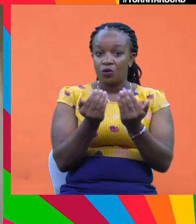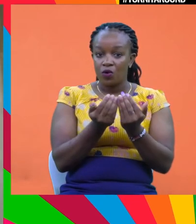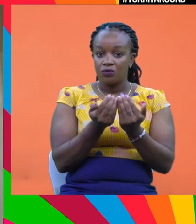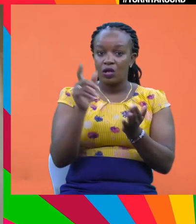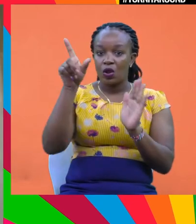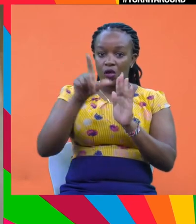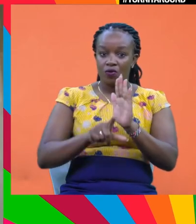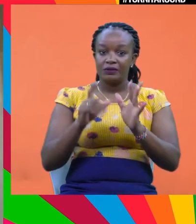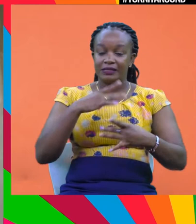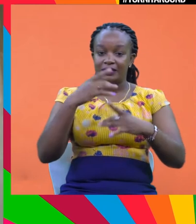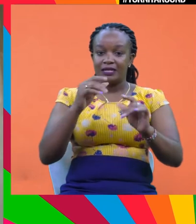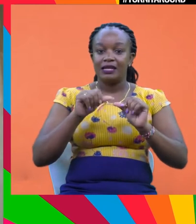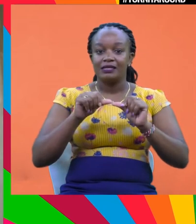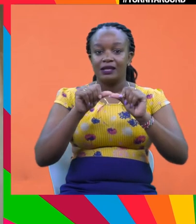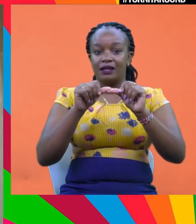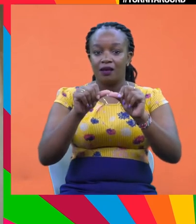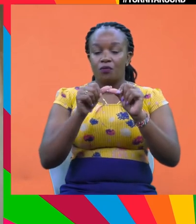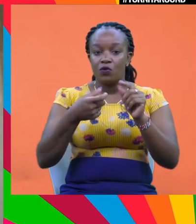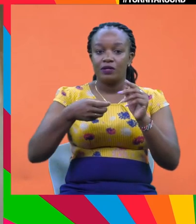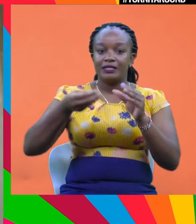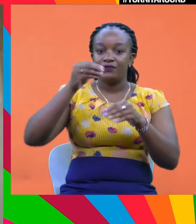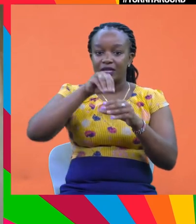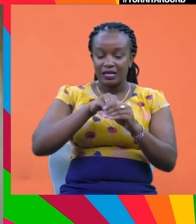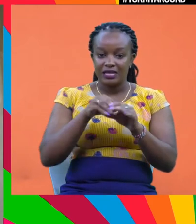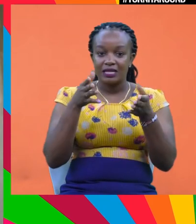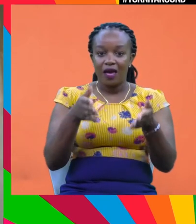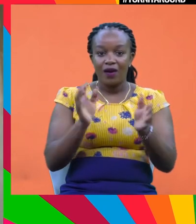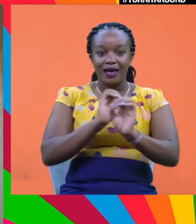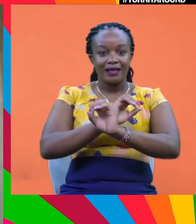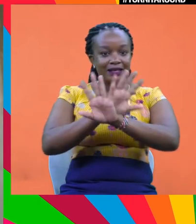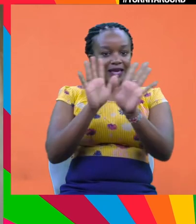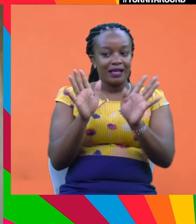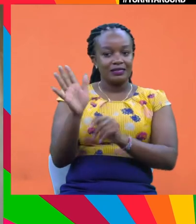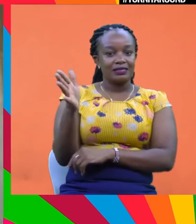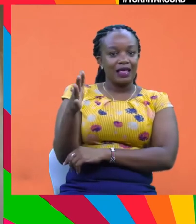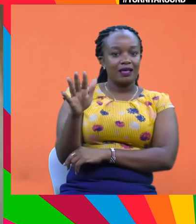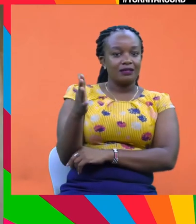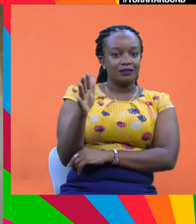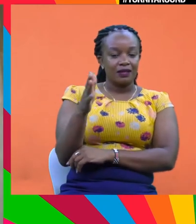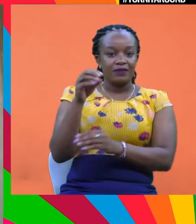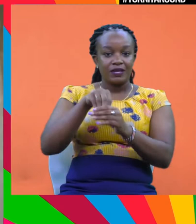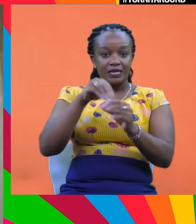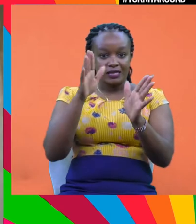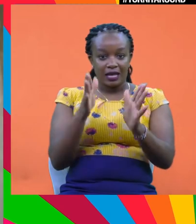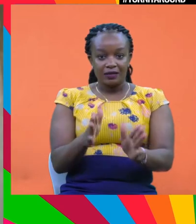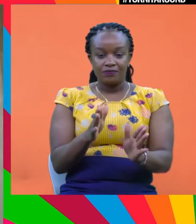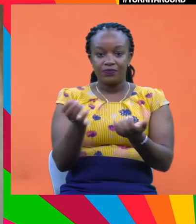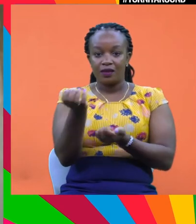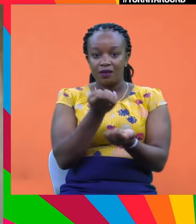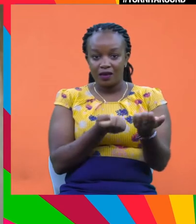growing interest in sustainable investing is now a clear sign that the investors, enterprises